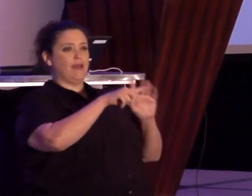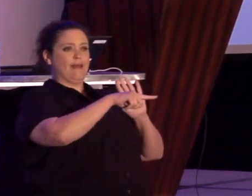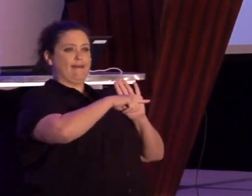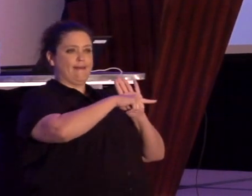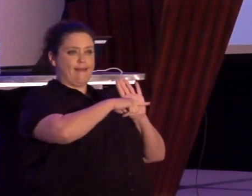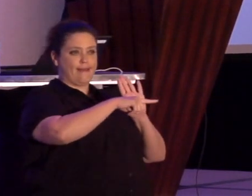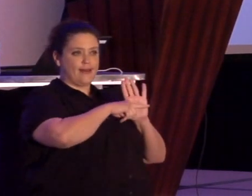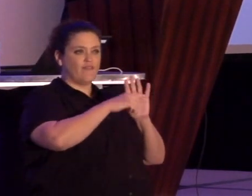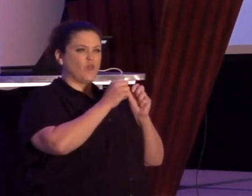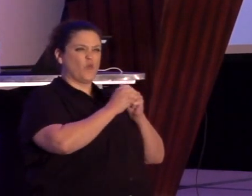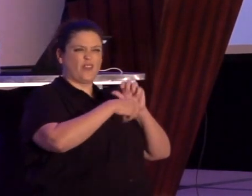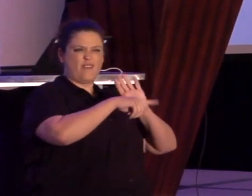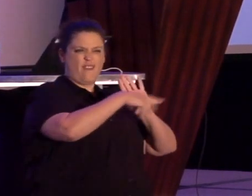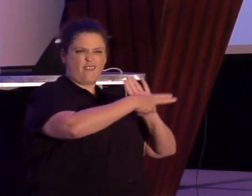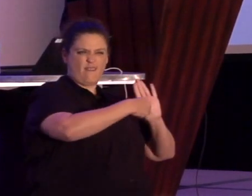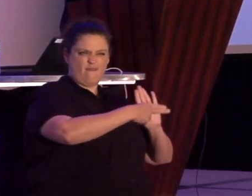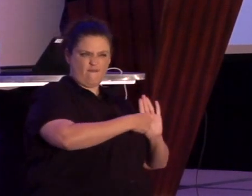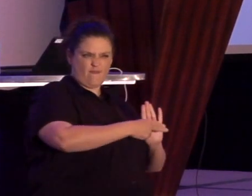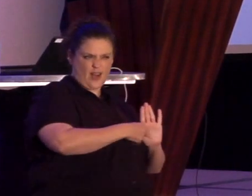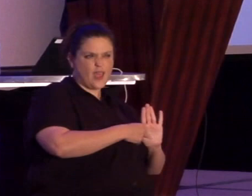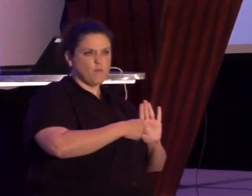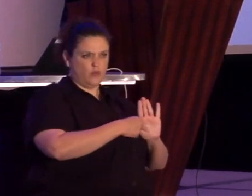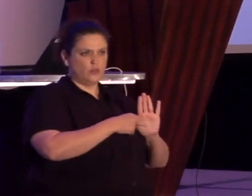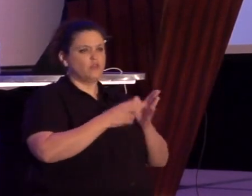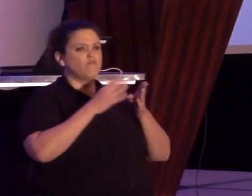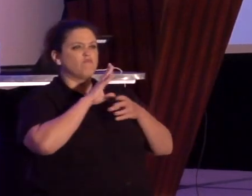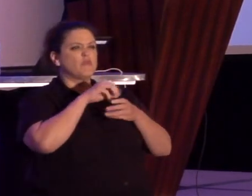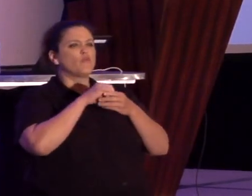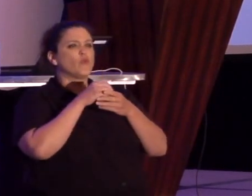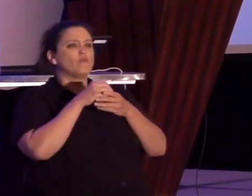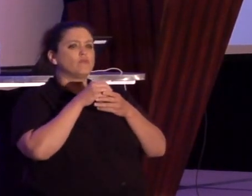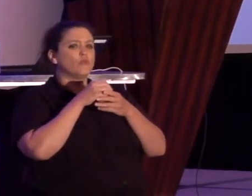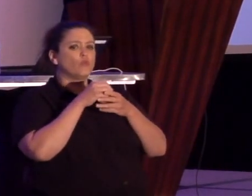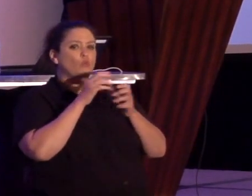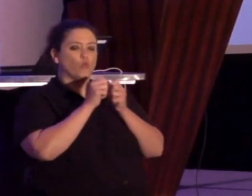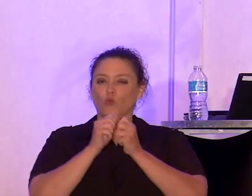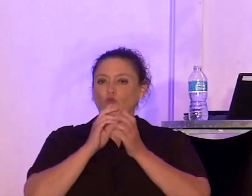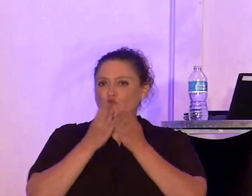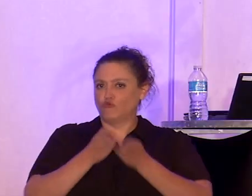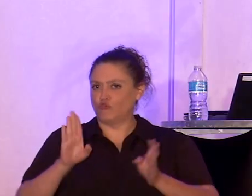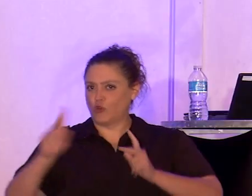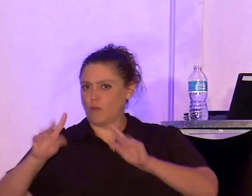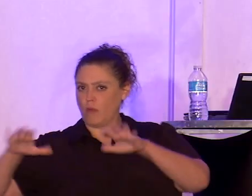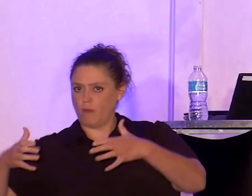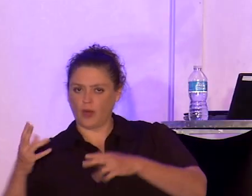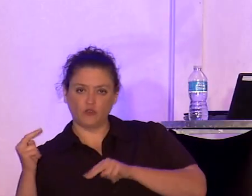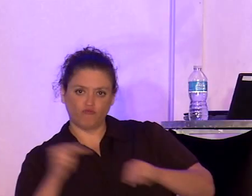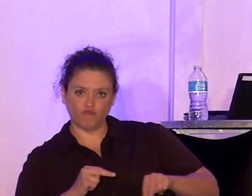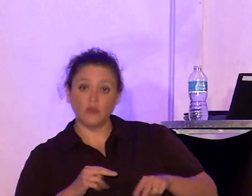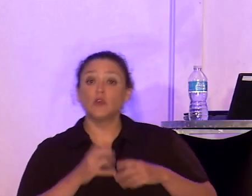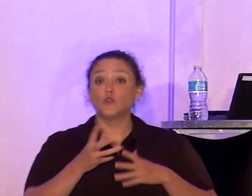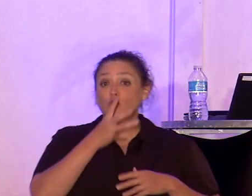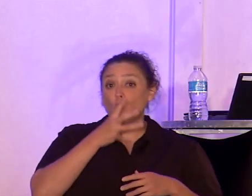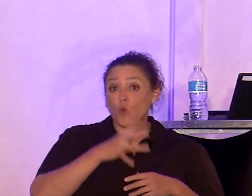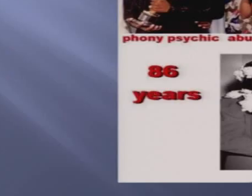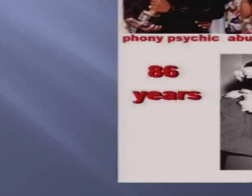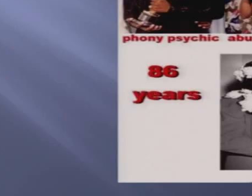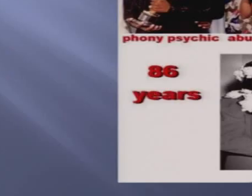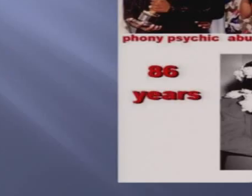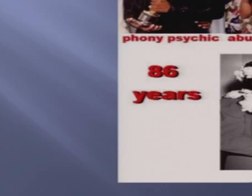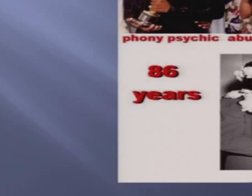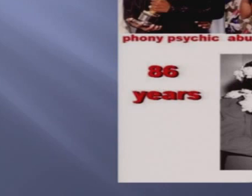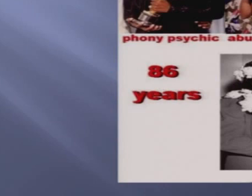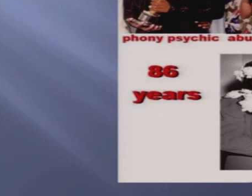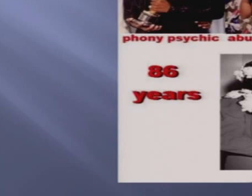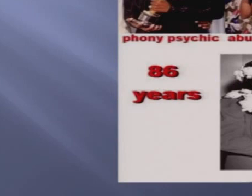and stereotyped in the mainstream. And so women of color in general, and